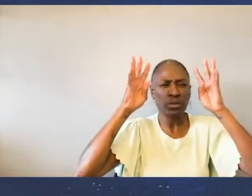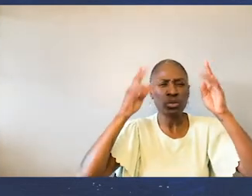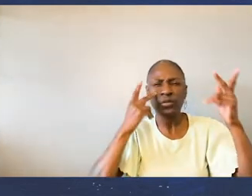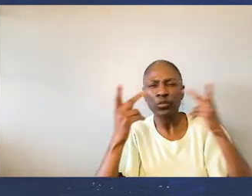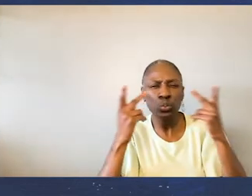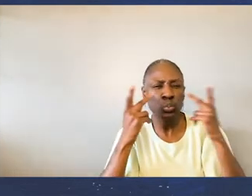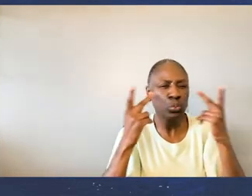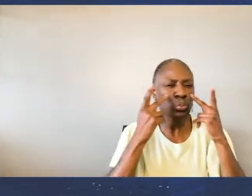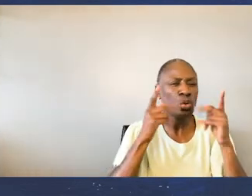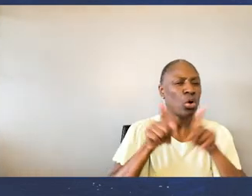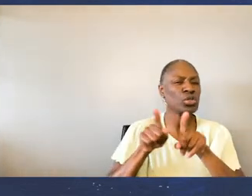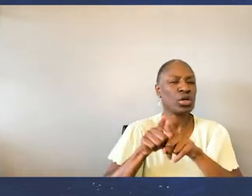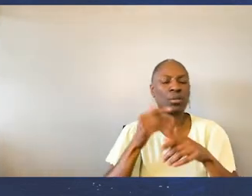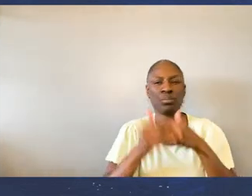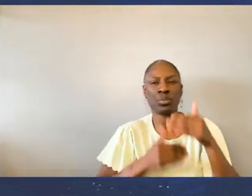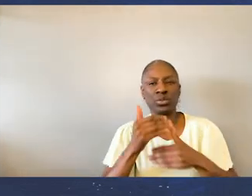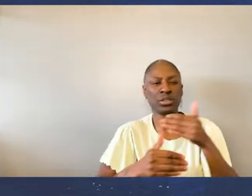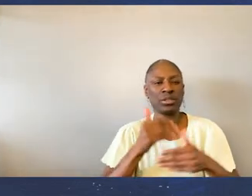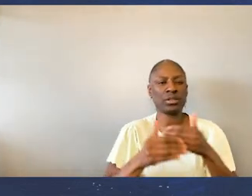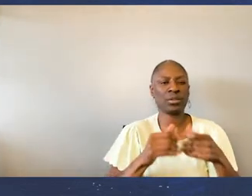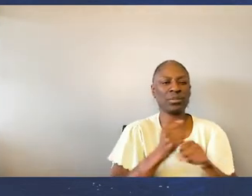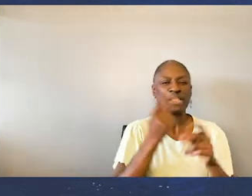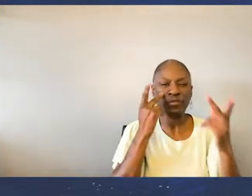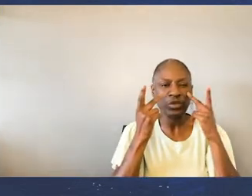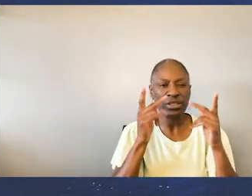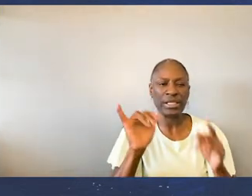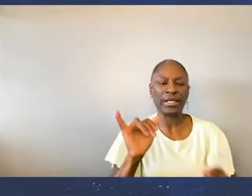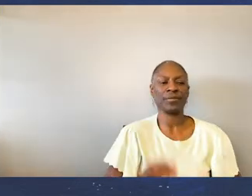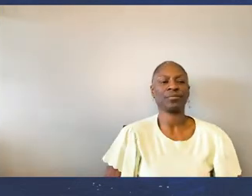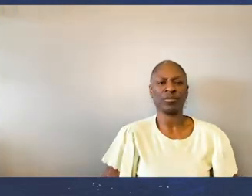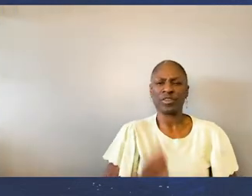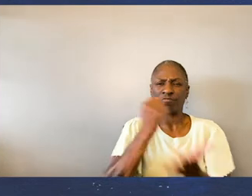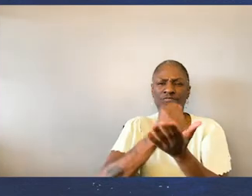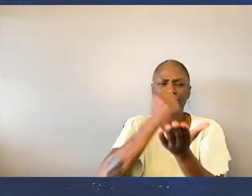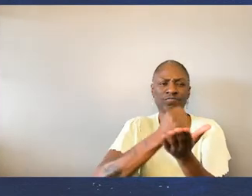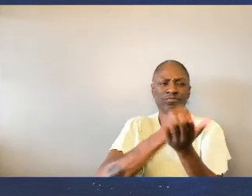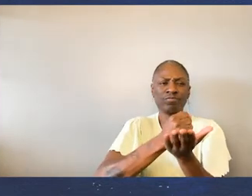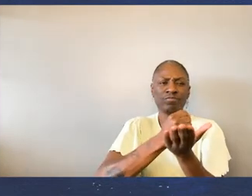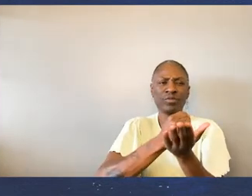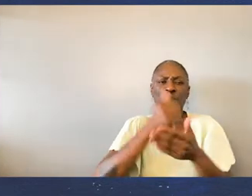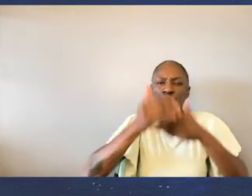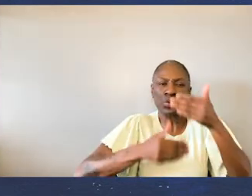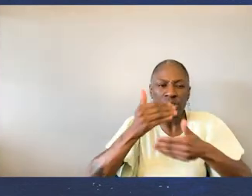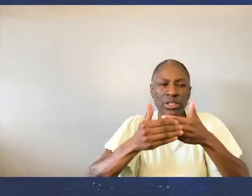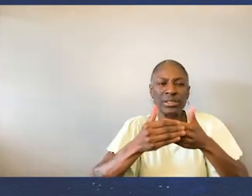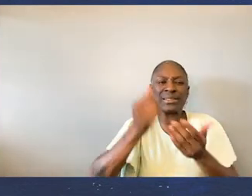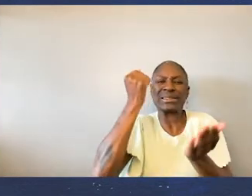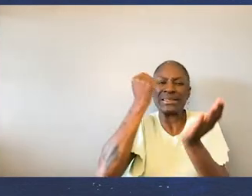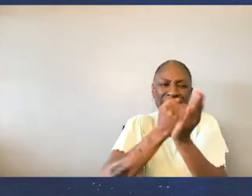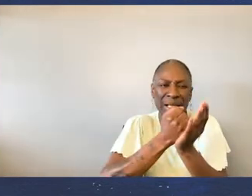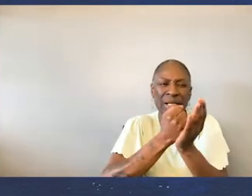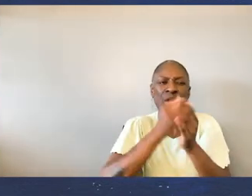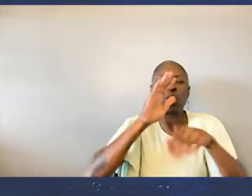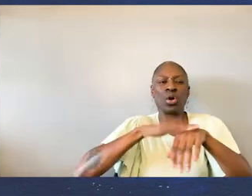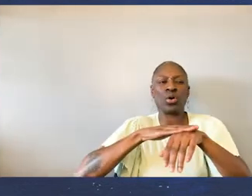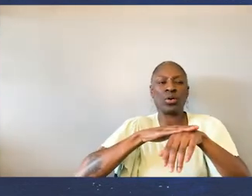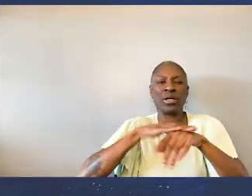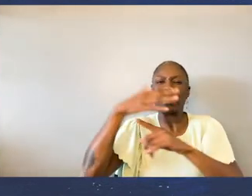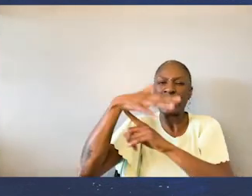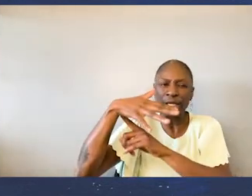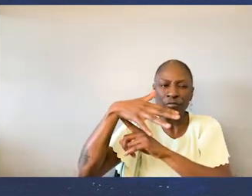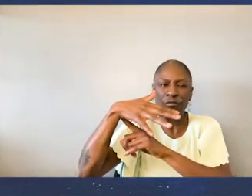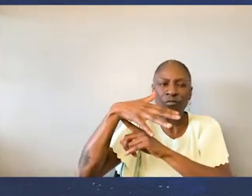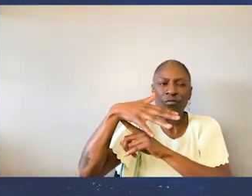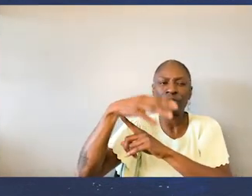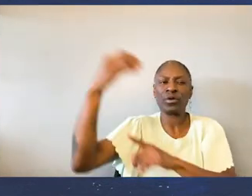I create meaning Not just through imagery But also through the process With the chlorophyll process I